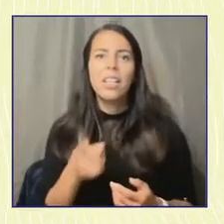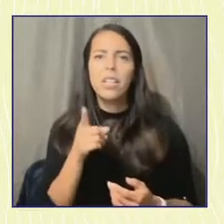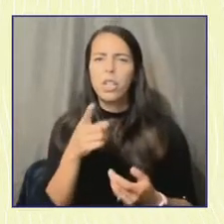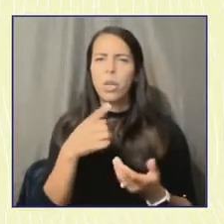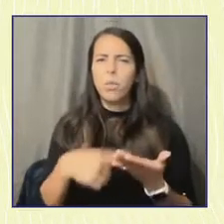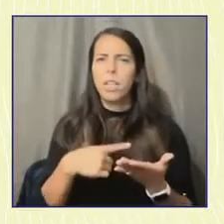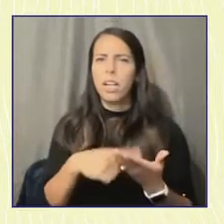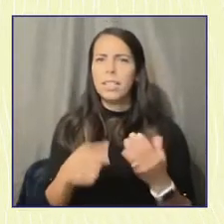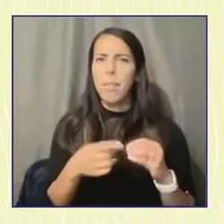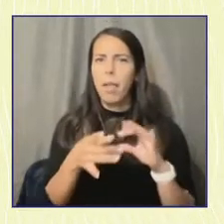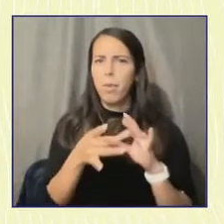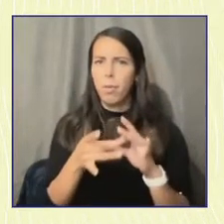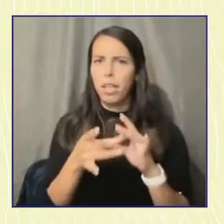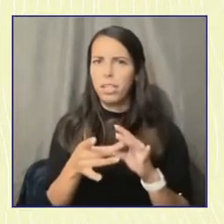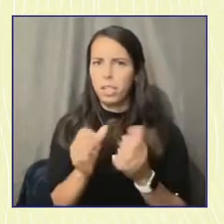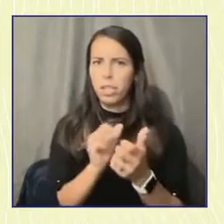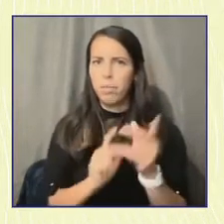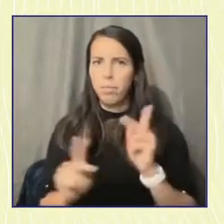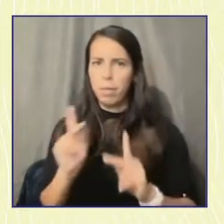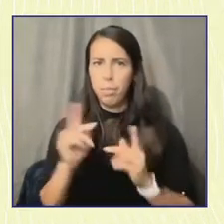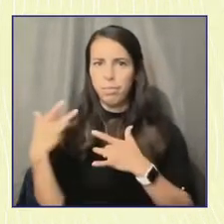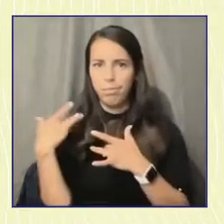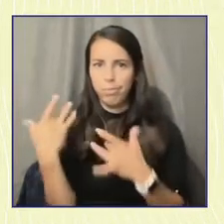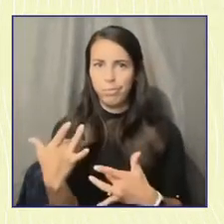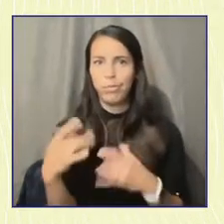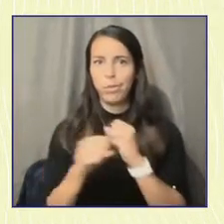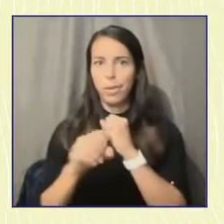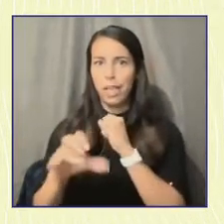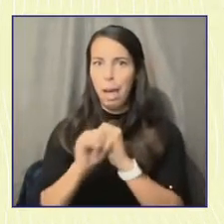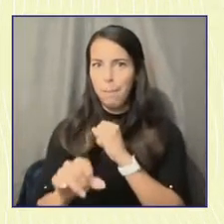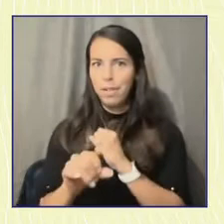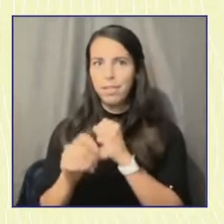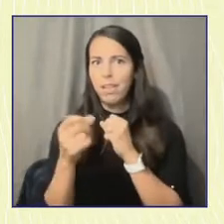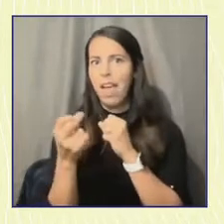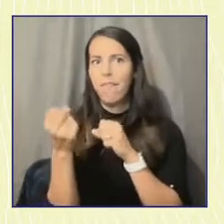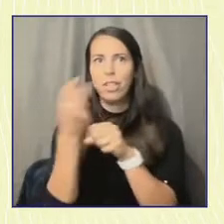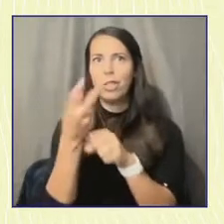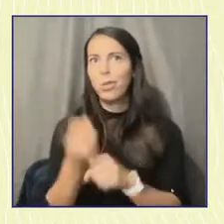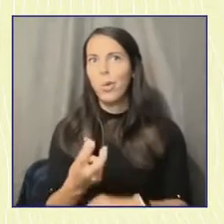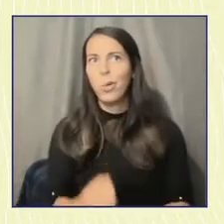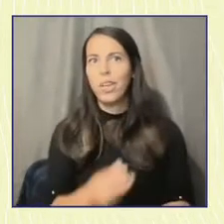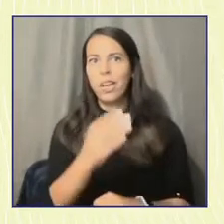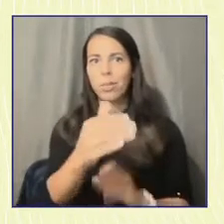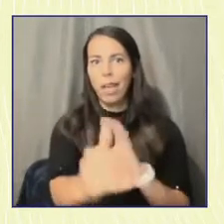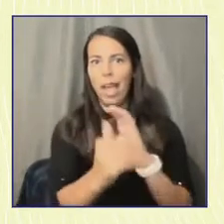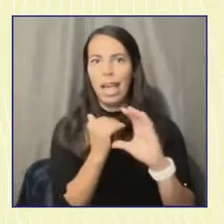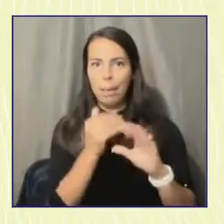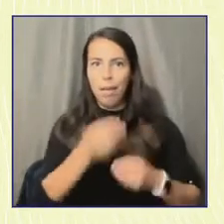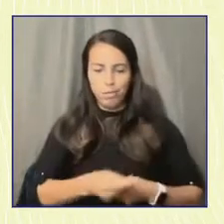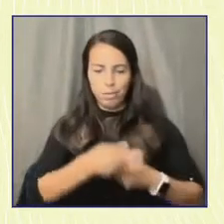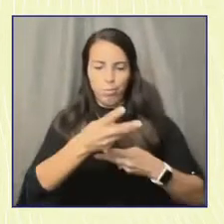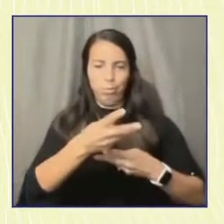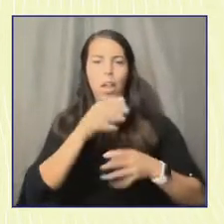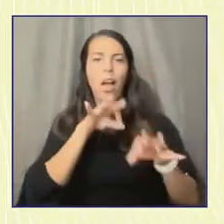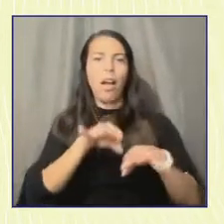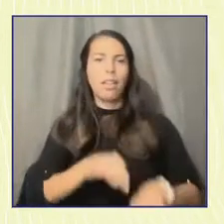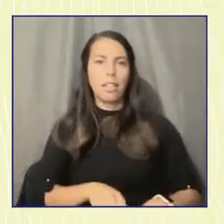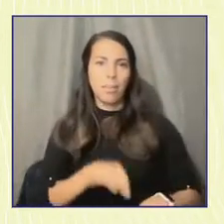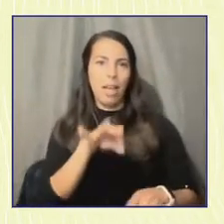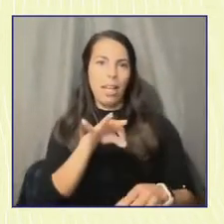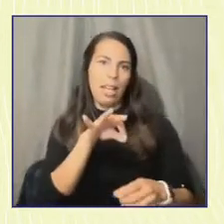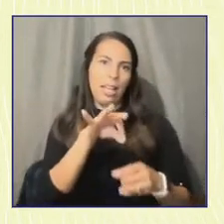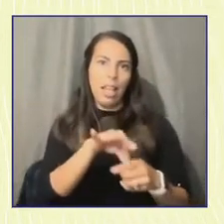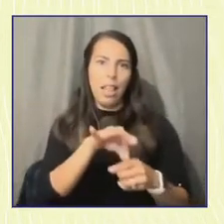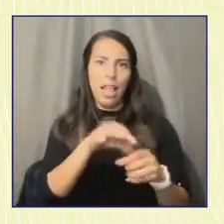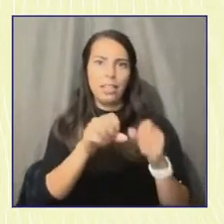you know, every two years, every four years, you get the emails and social media posts about registering to vote, about voting for specific candidates, like sign up for this petition,